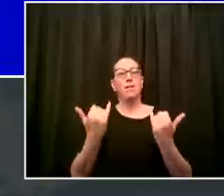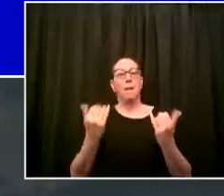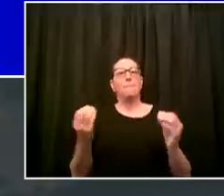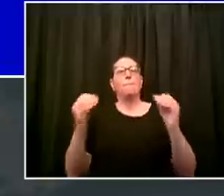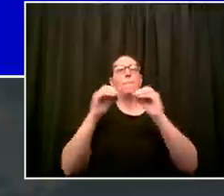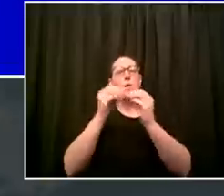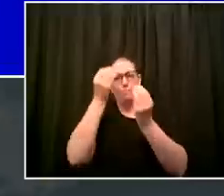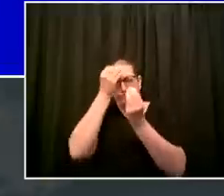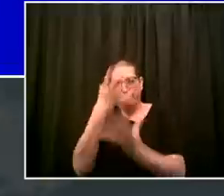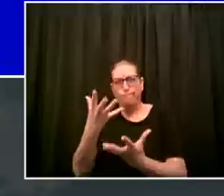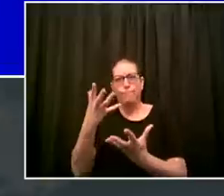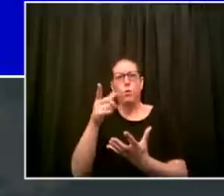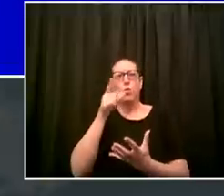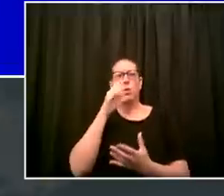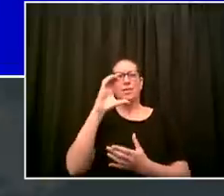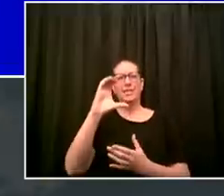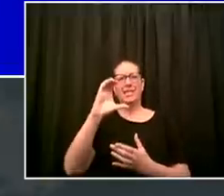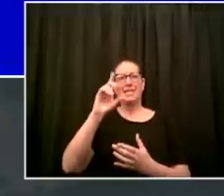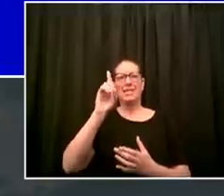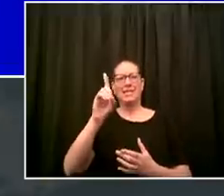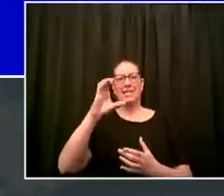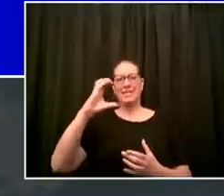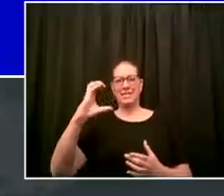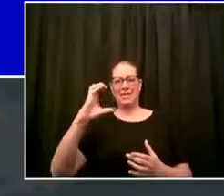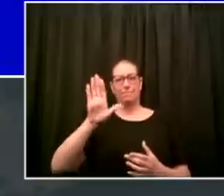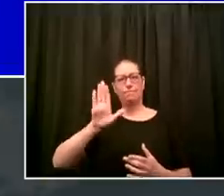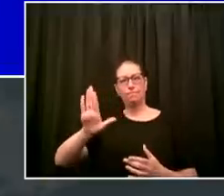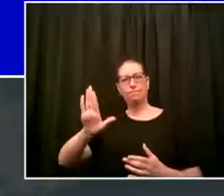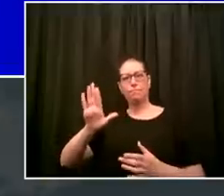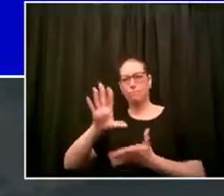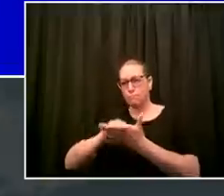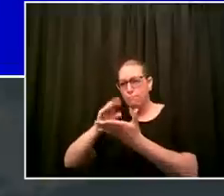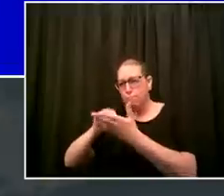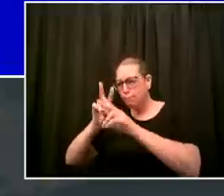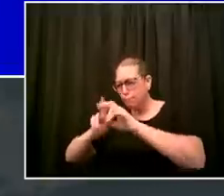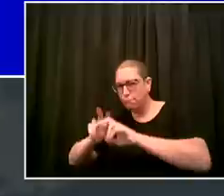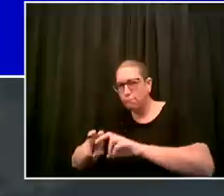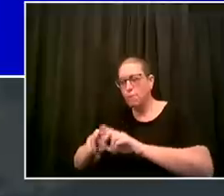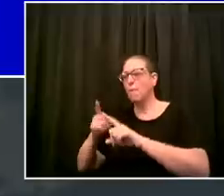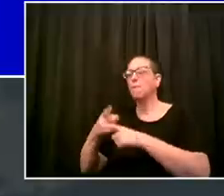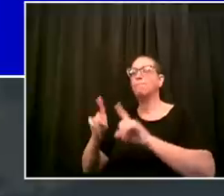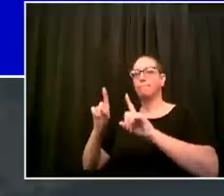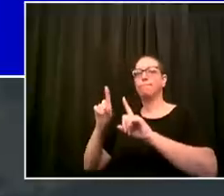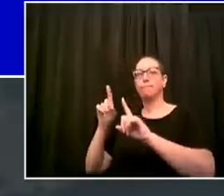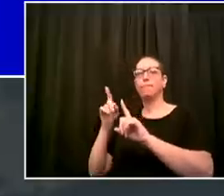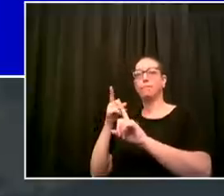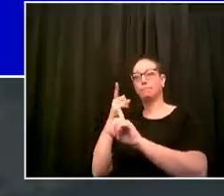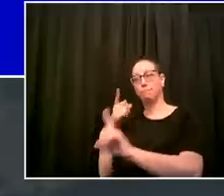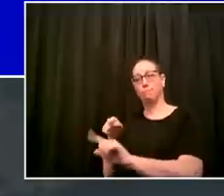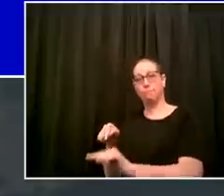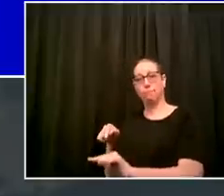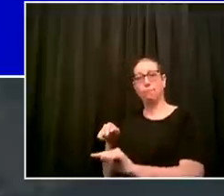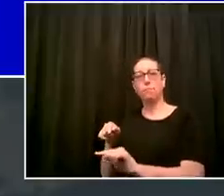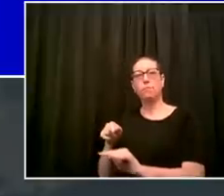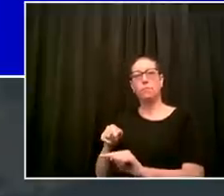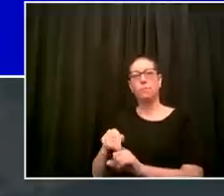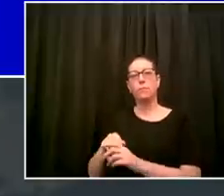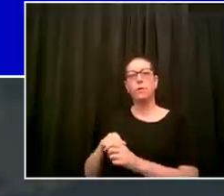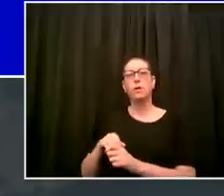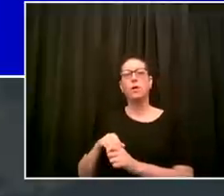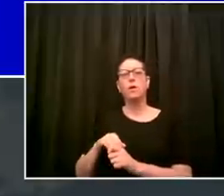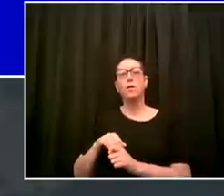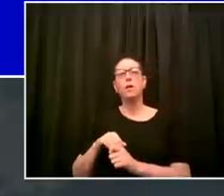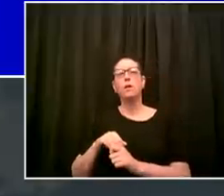first of all important what they are calling this new reality cdc is now calling it multi